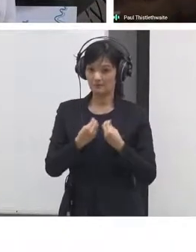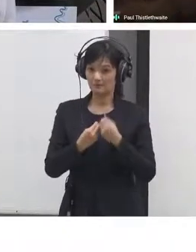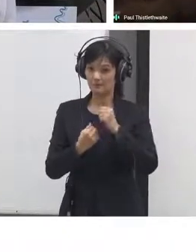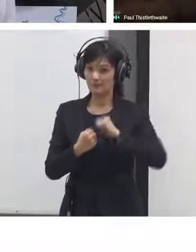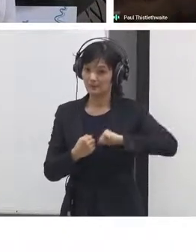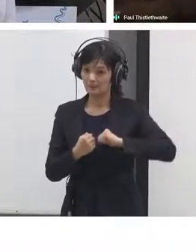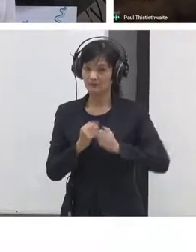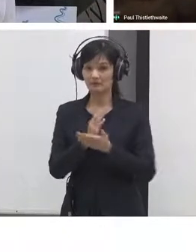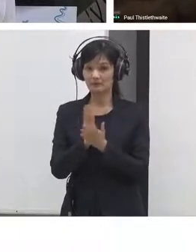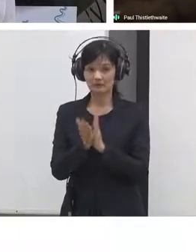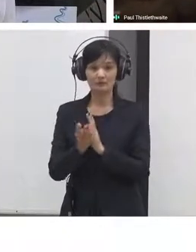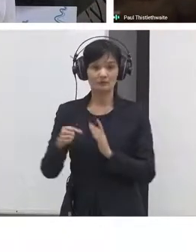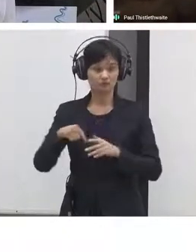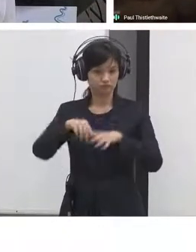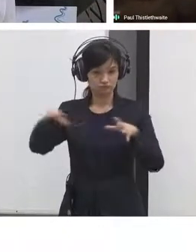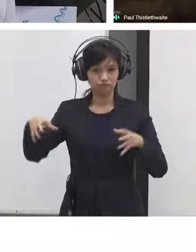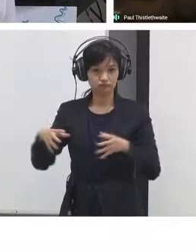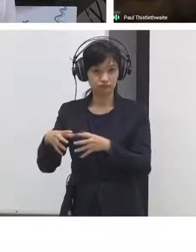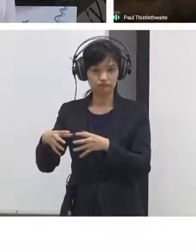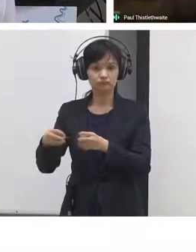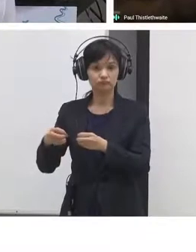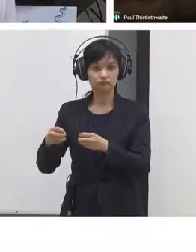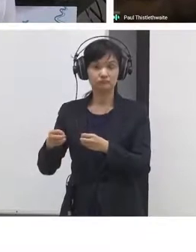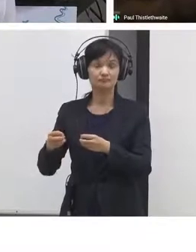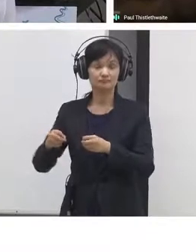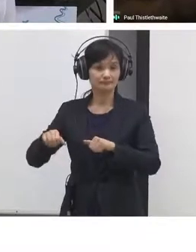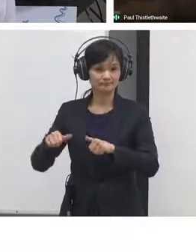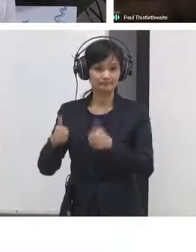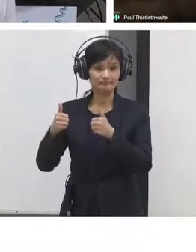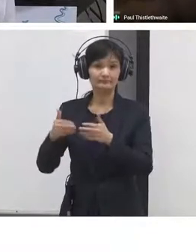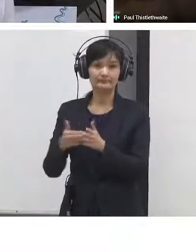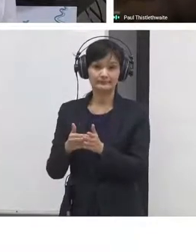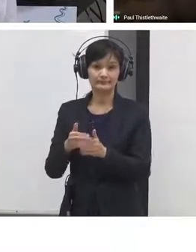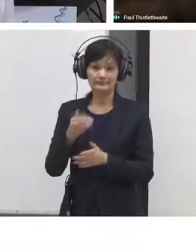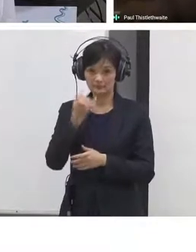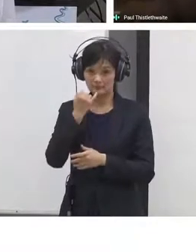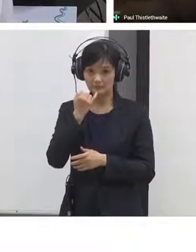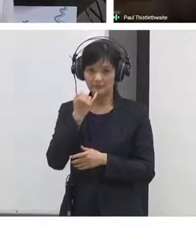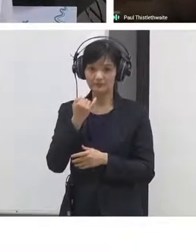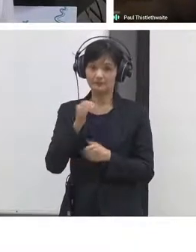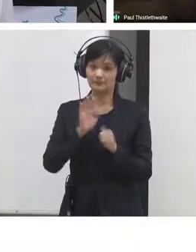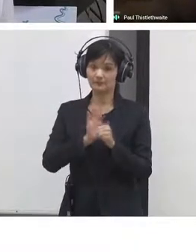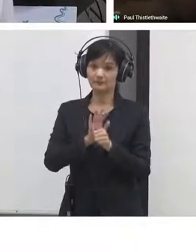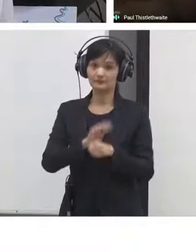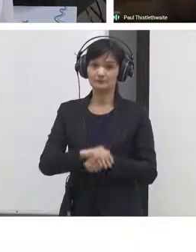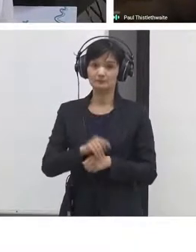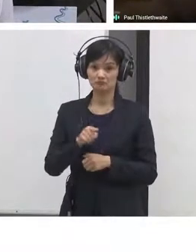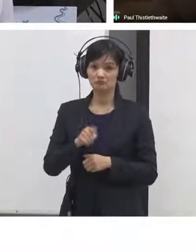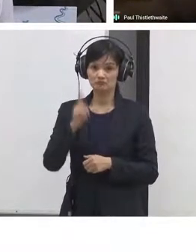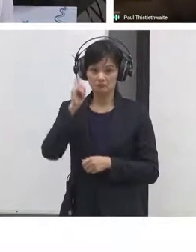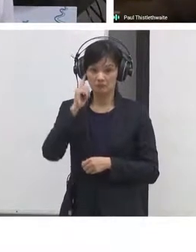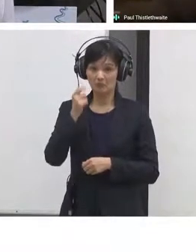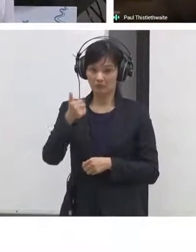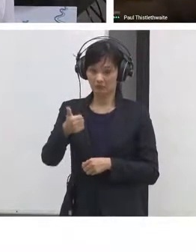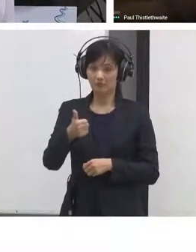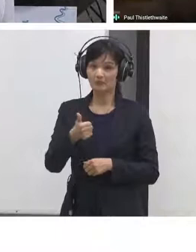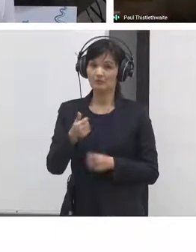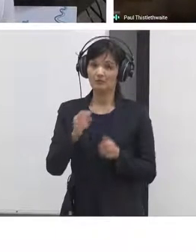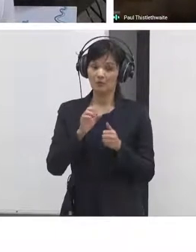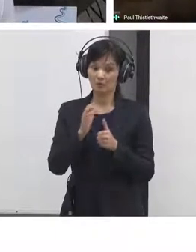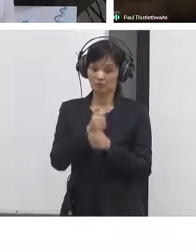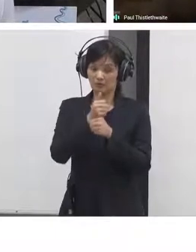well and it is a challenge we've got this decentralized system where as long as you follow the